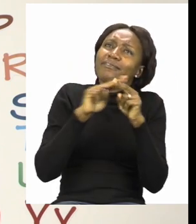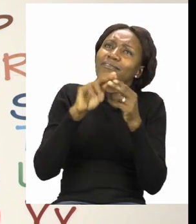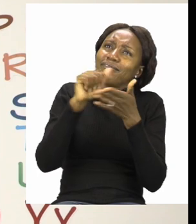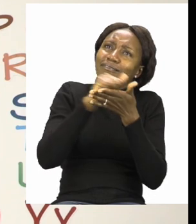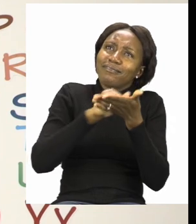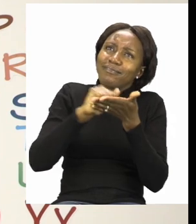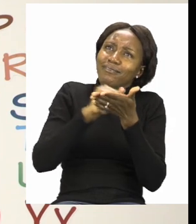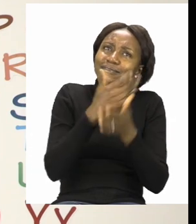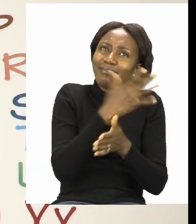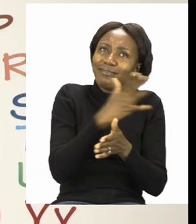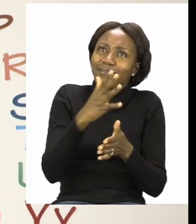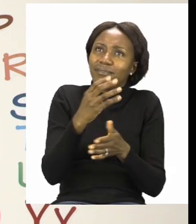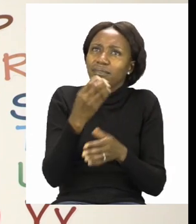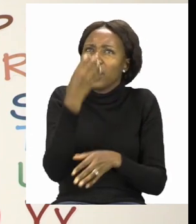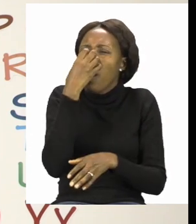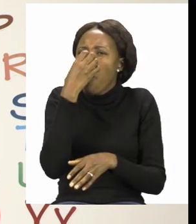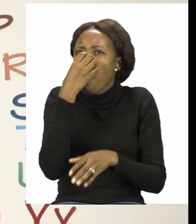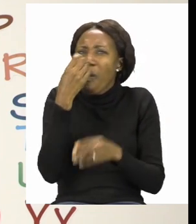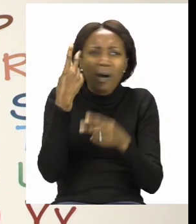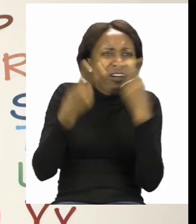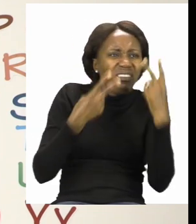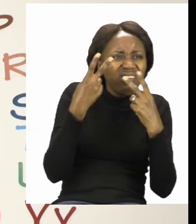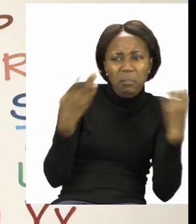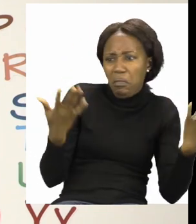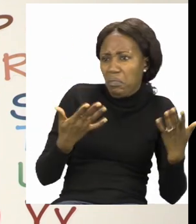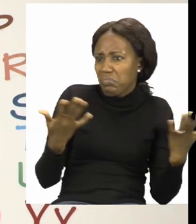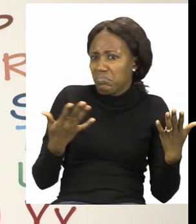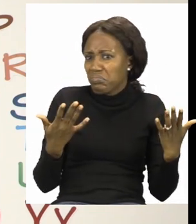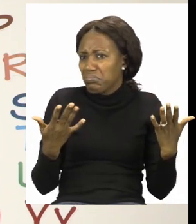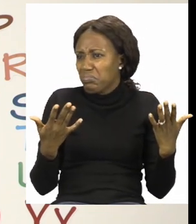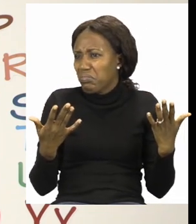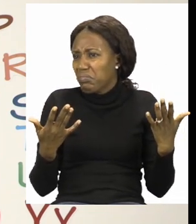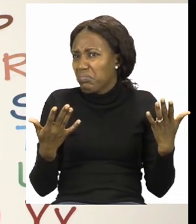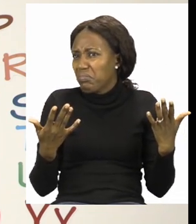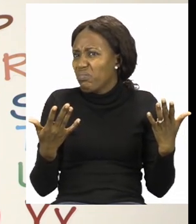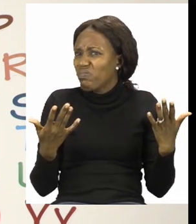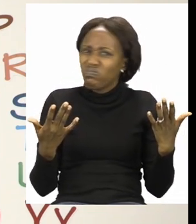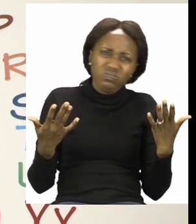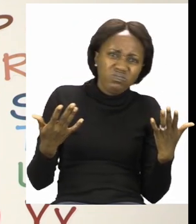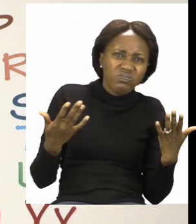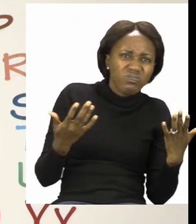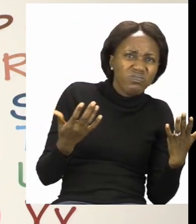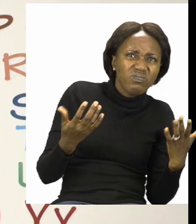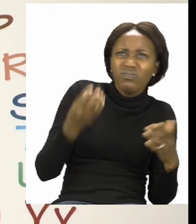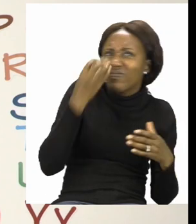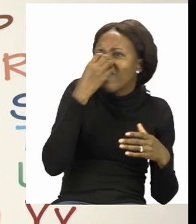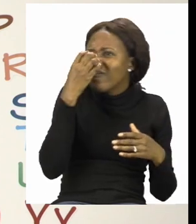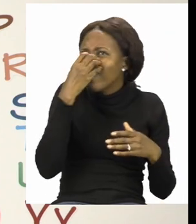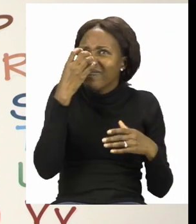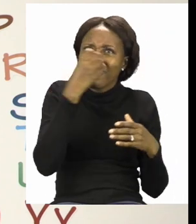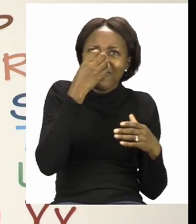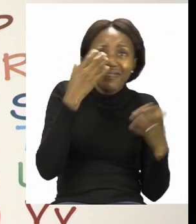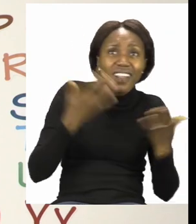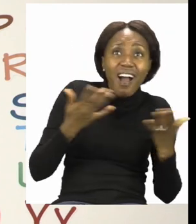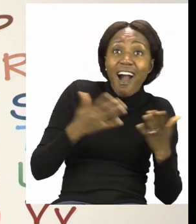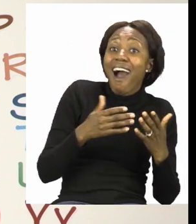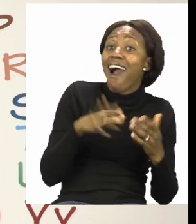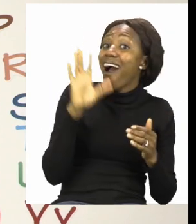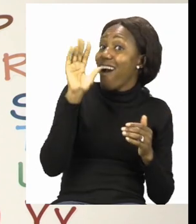Sashi was supposed to come and visit me, but I think he got stopped somewhere. Sashi, oh,